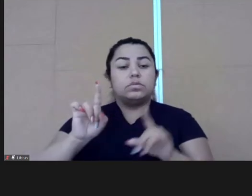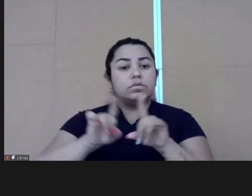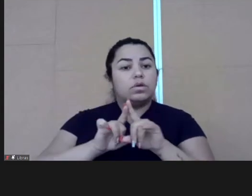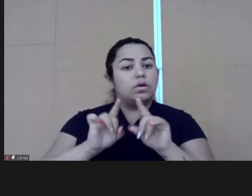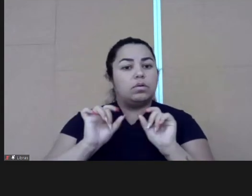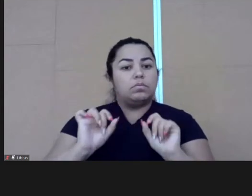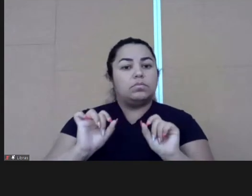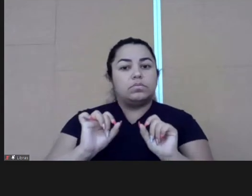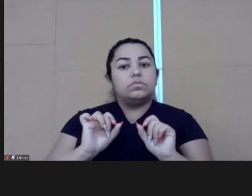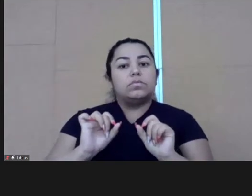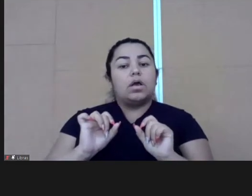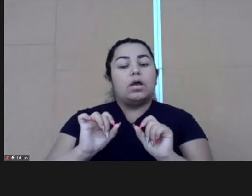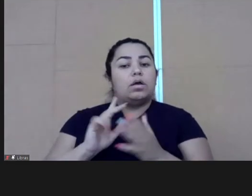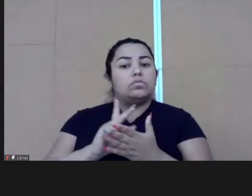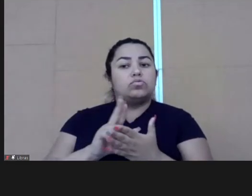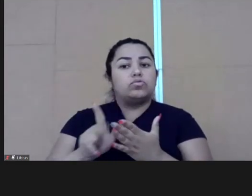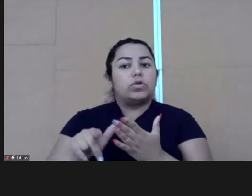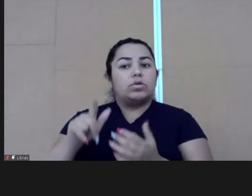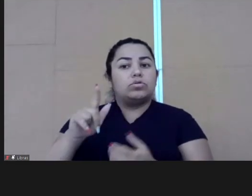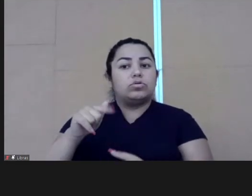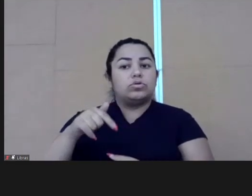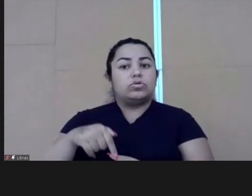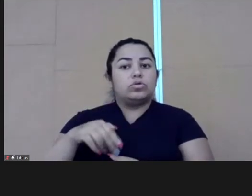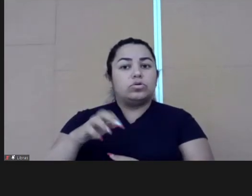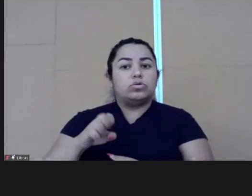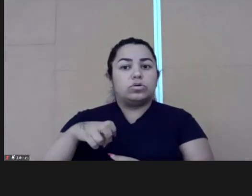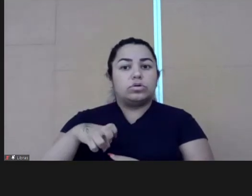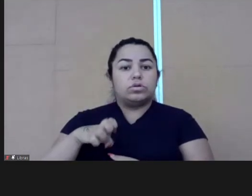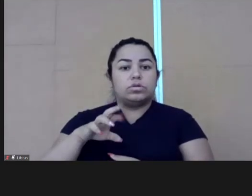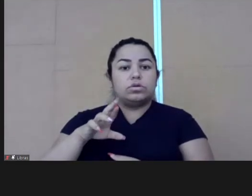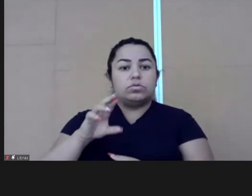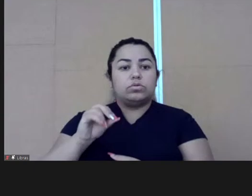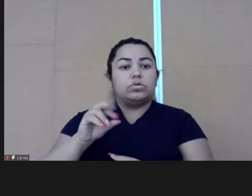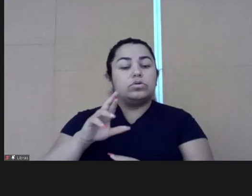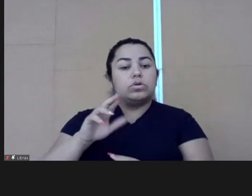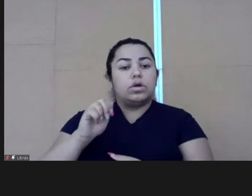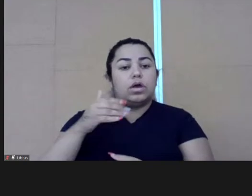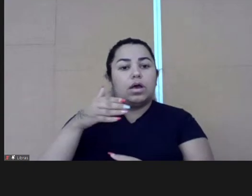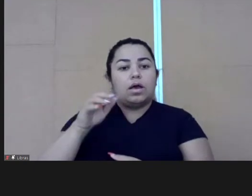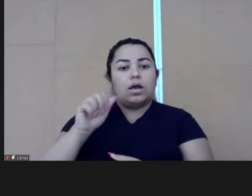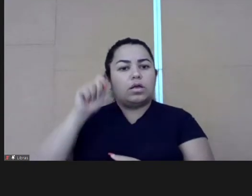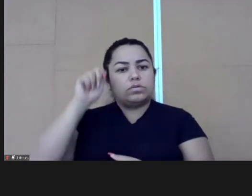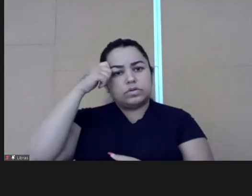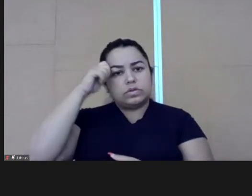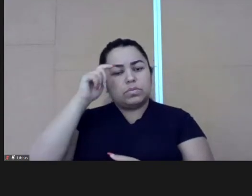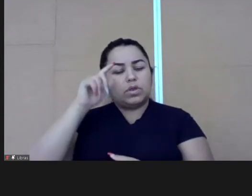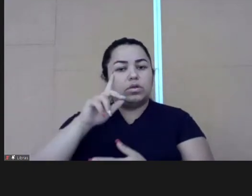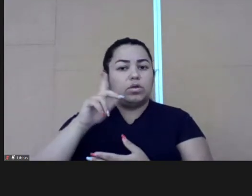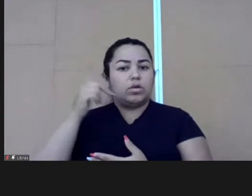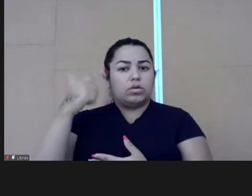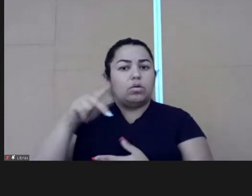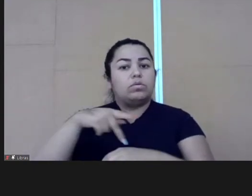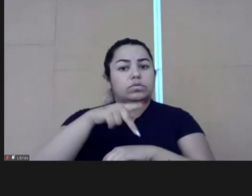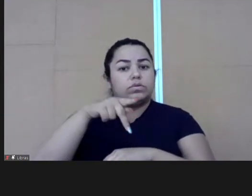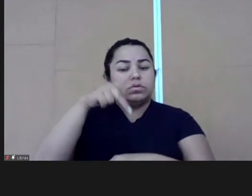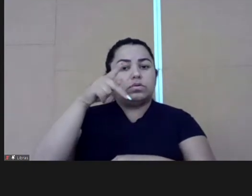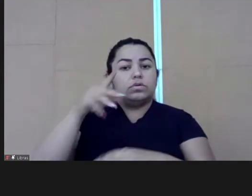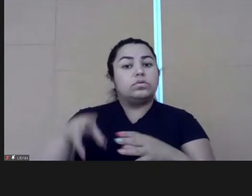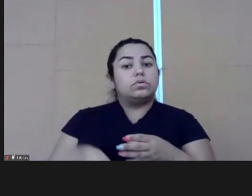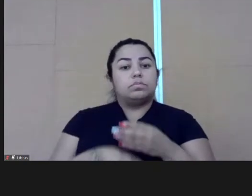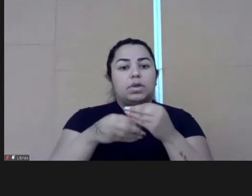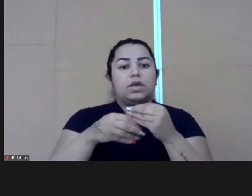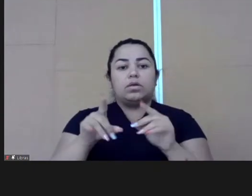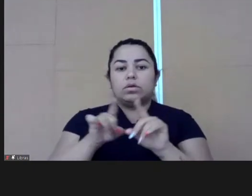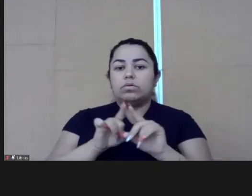national government regarding the diversity. We see other countries